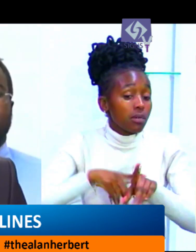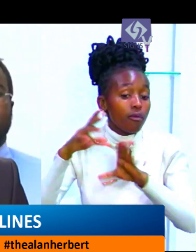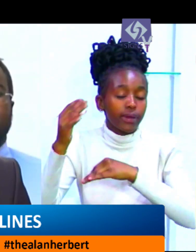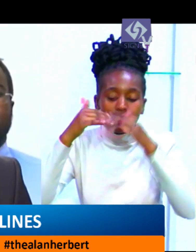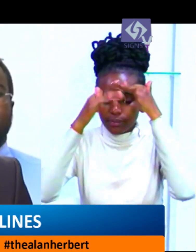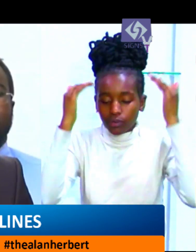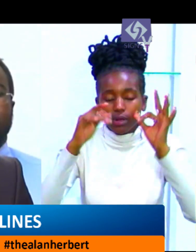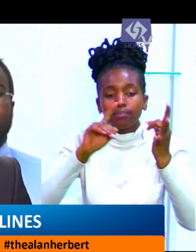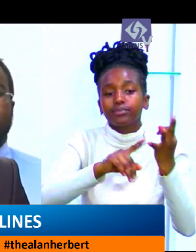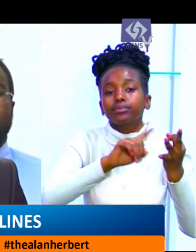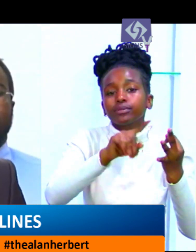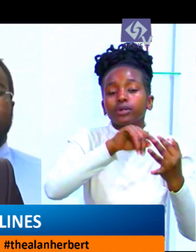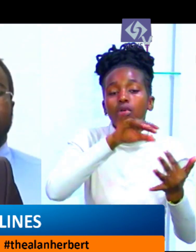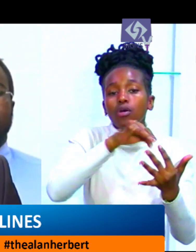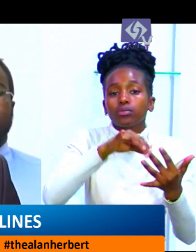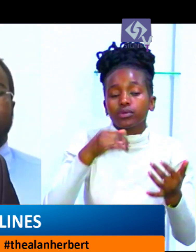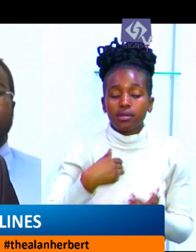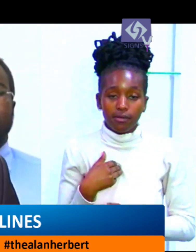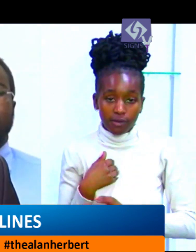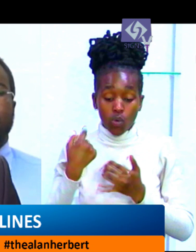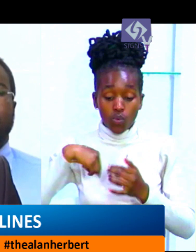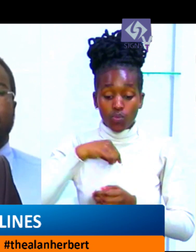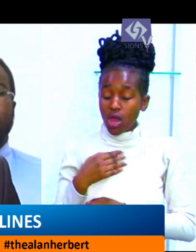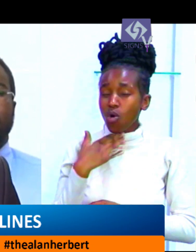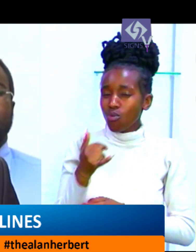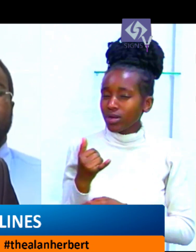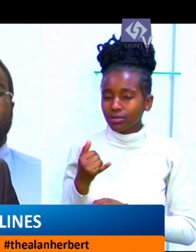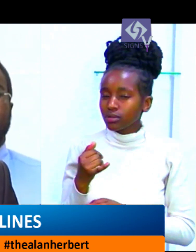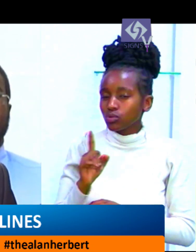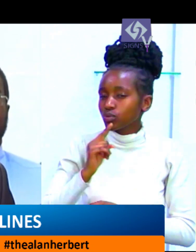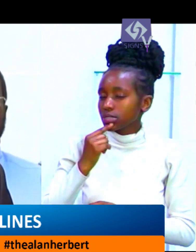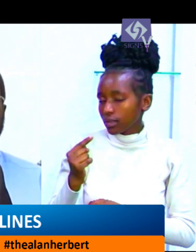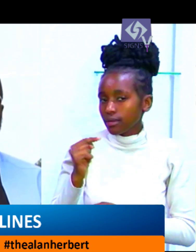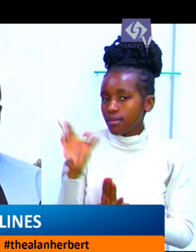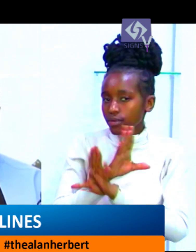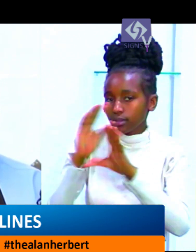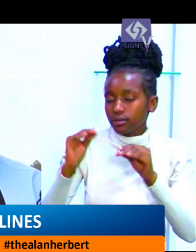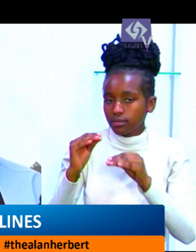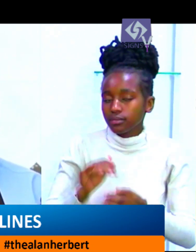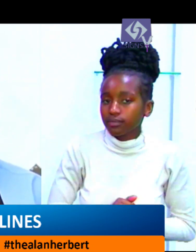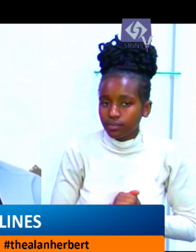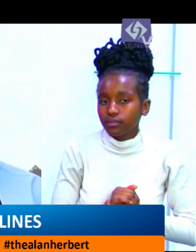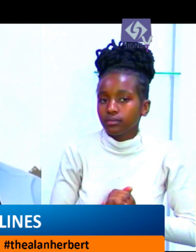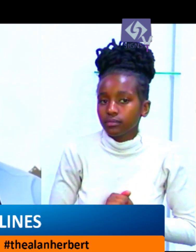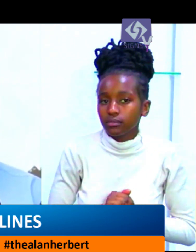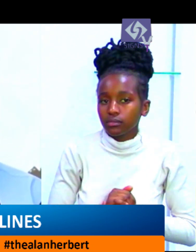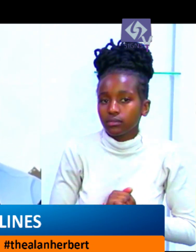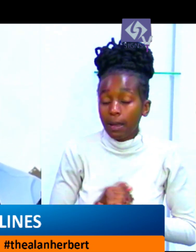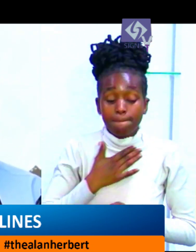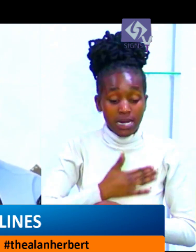The demand that we want to make on the president is to not only